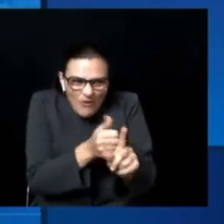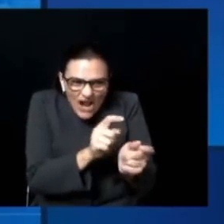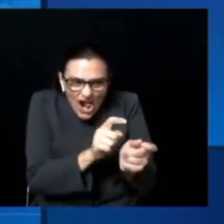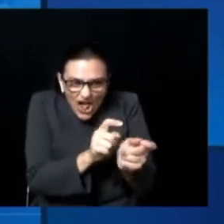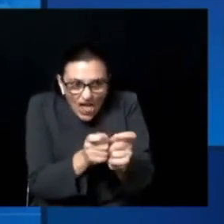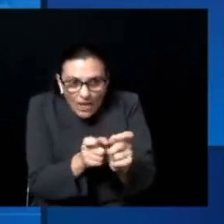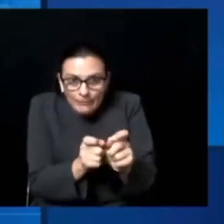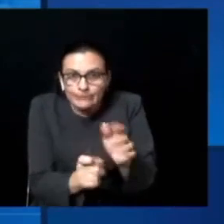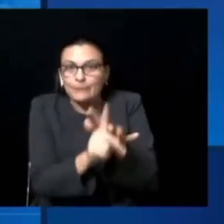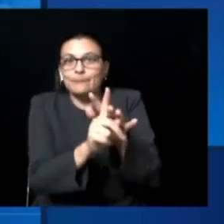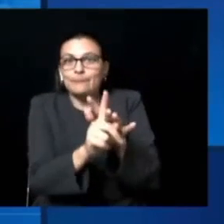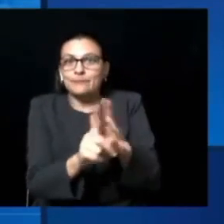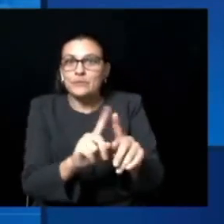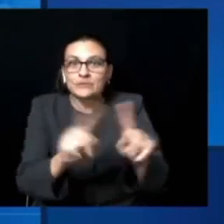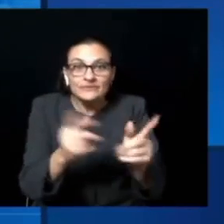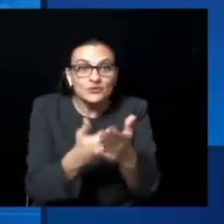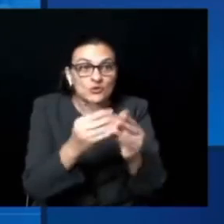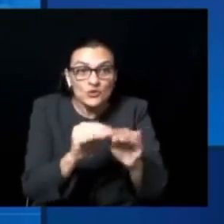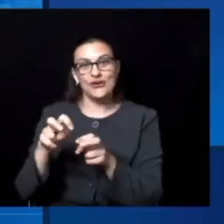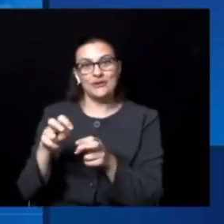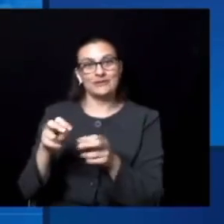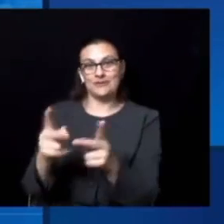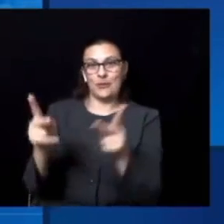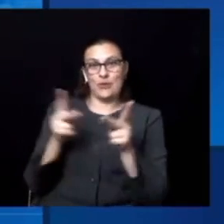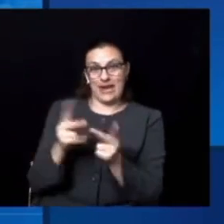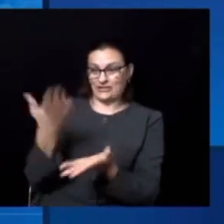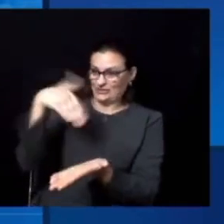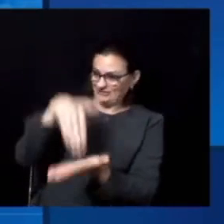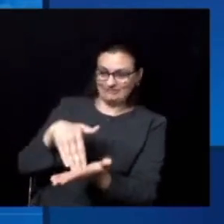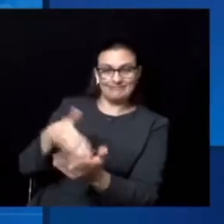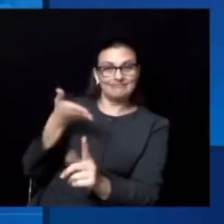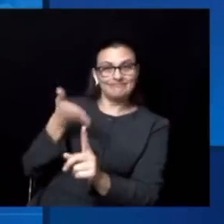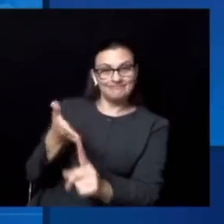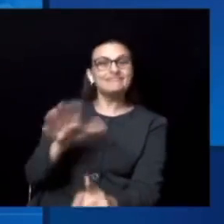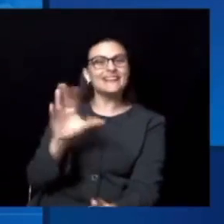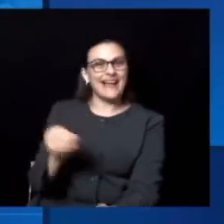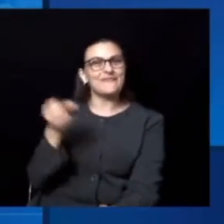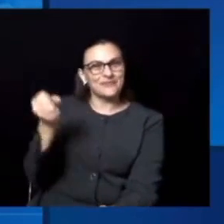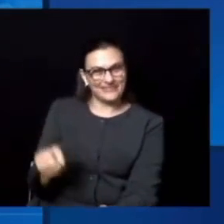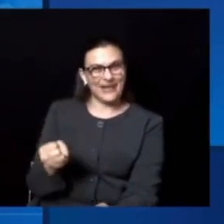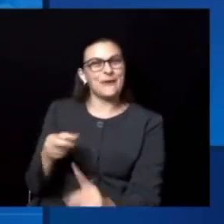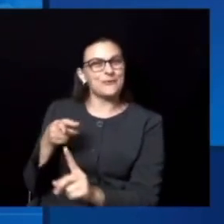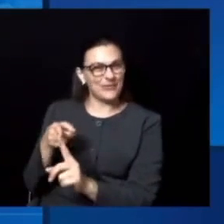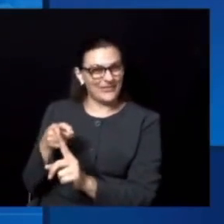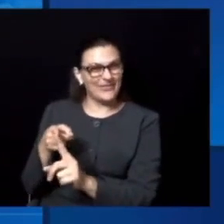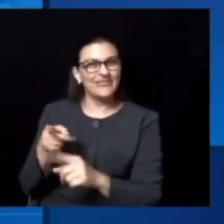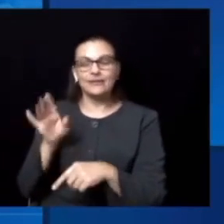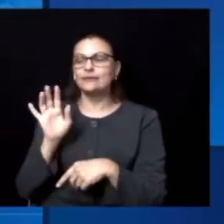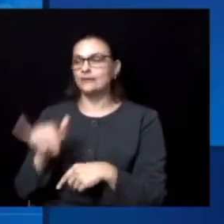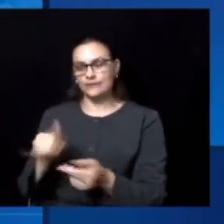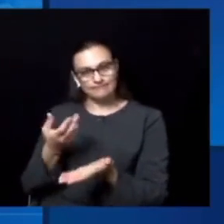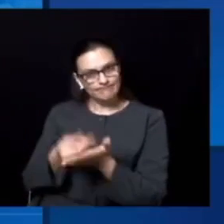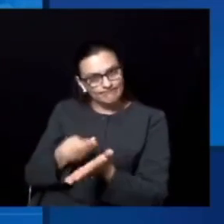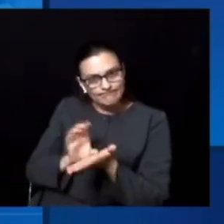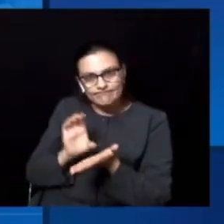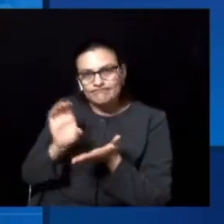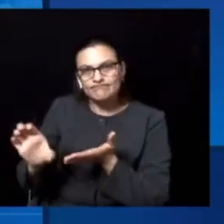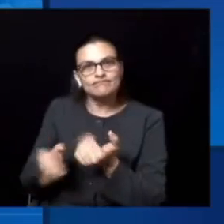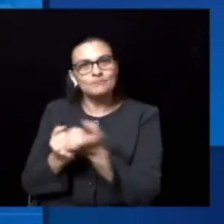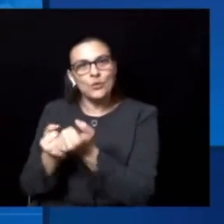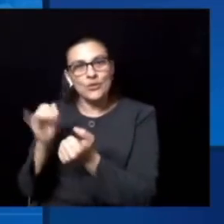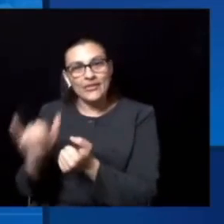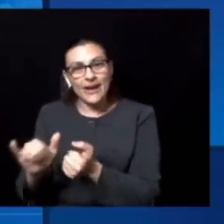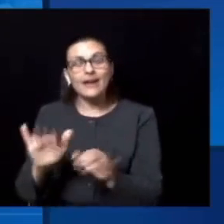-19 is not over yet. But however we might all be wishing it is, the pandemic